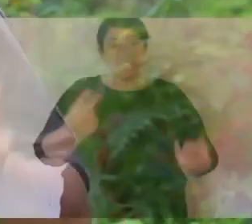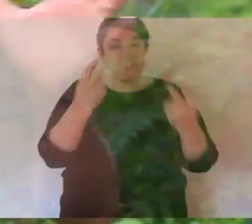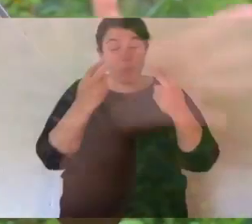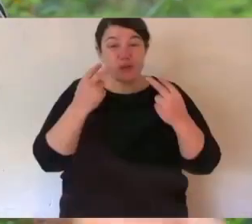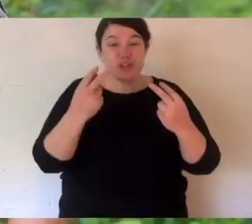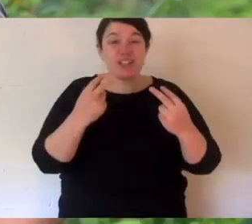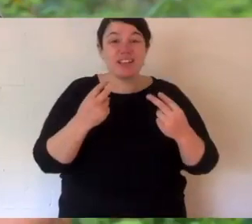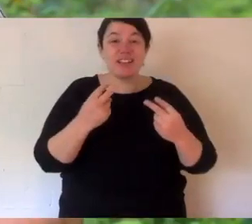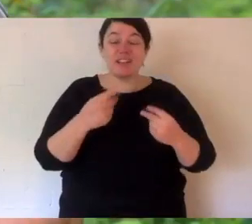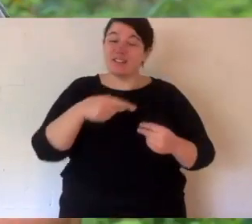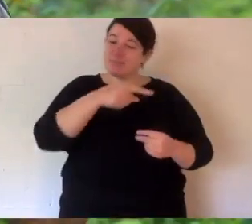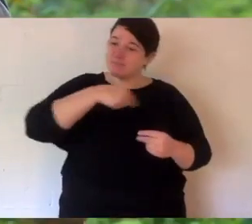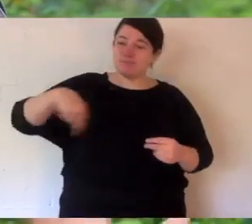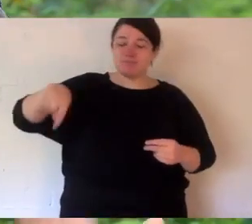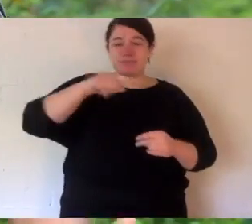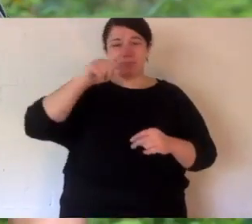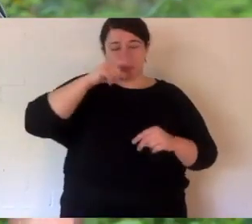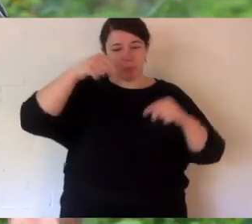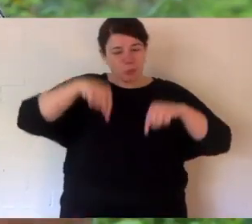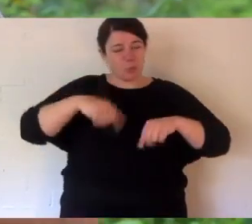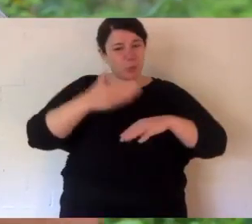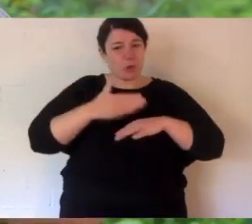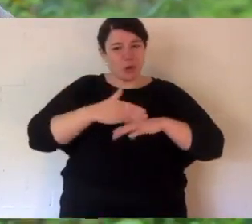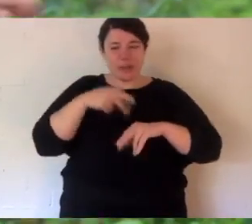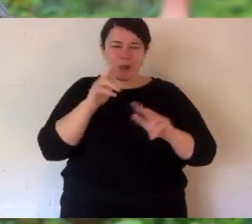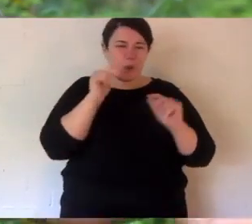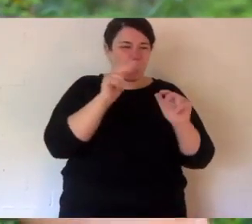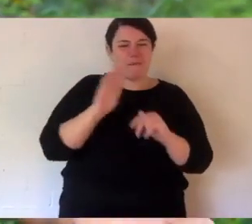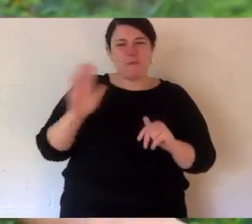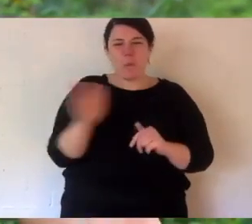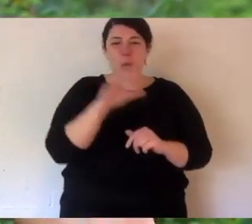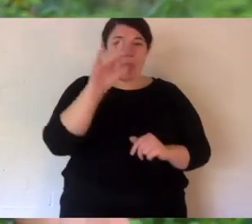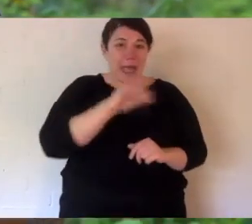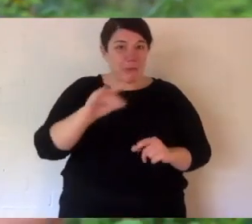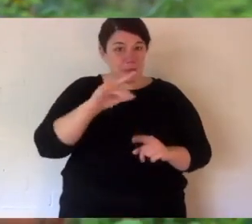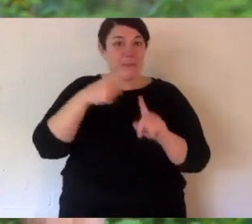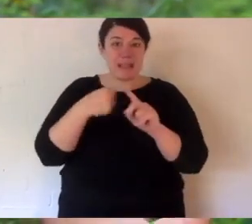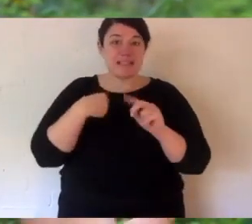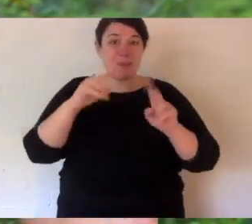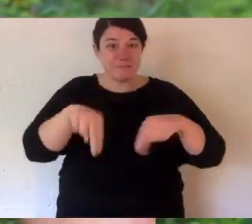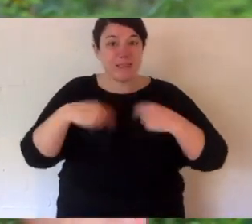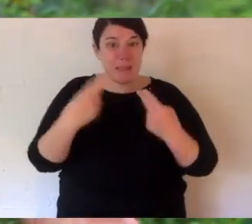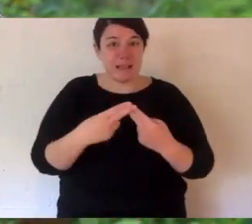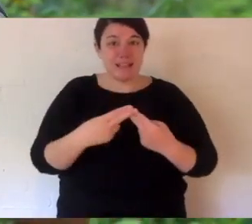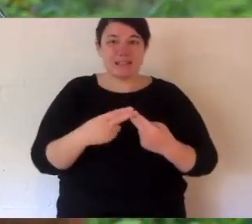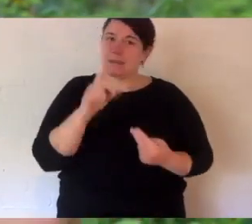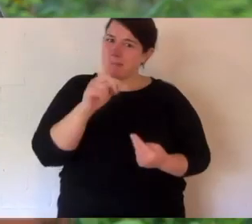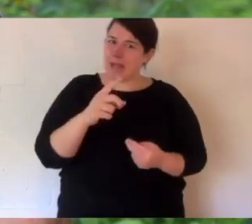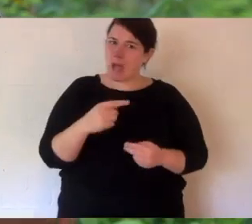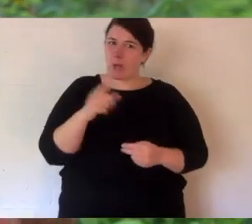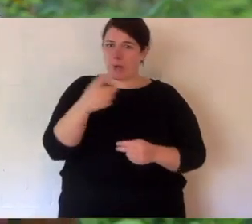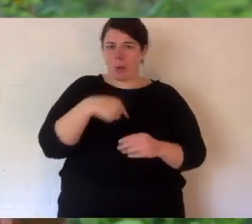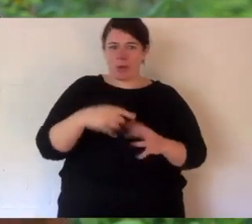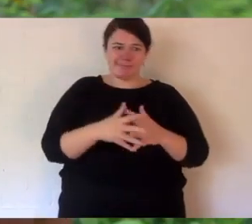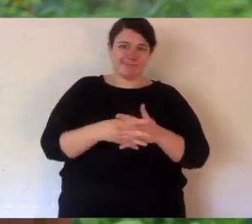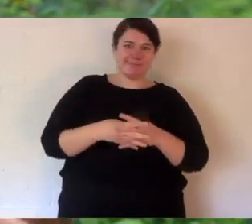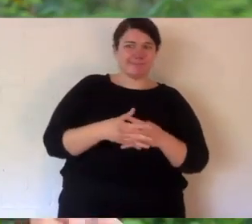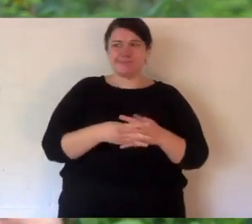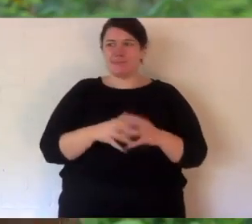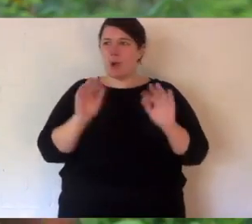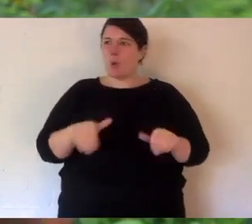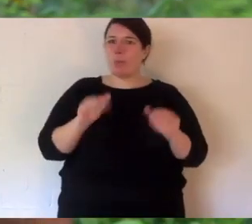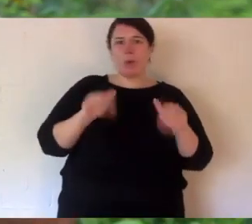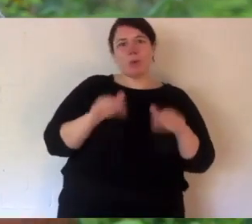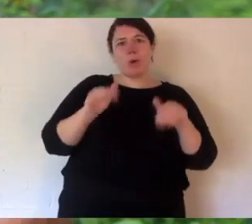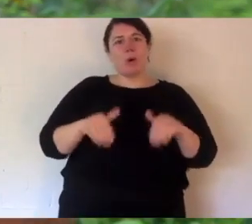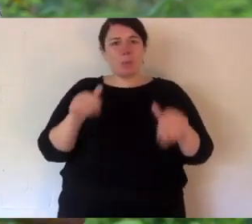Thanks for watching everyone. The Keepers and I are looking after all of our animals. And our families. But we all have a bit of extra time at the